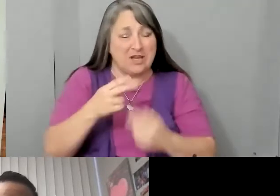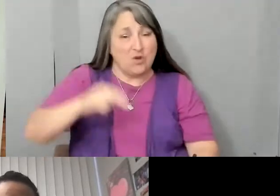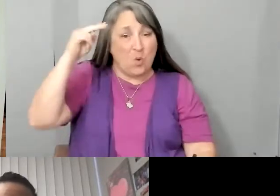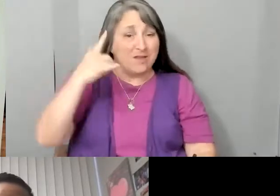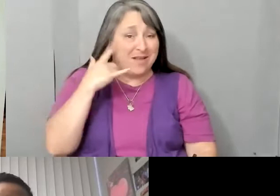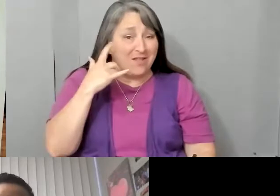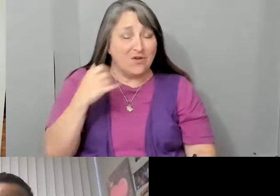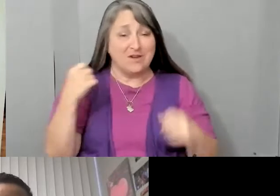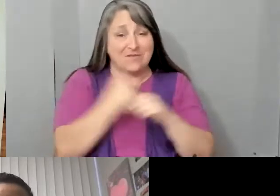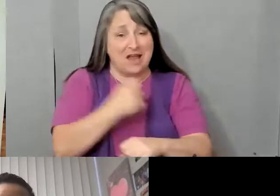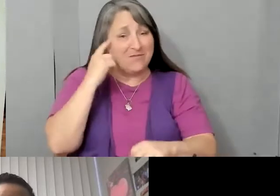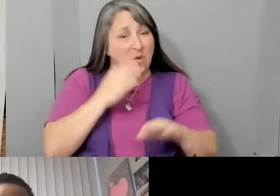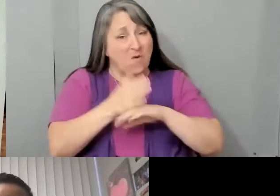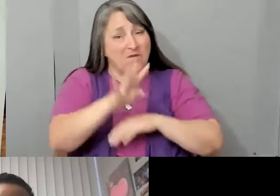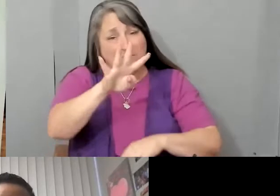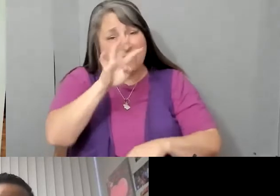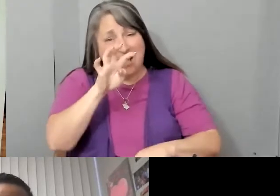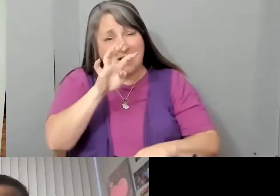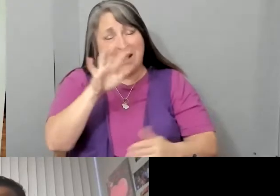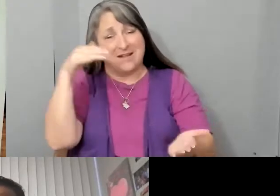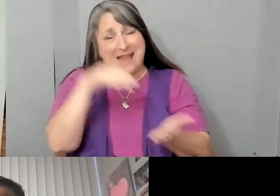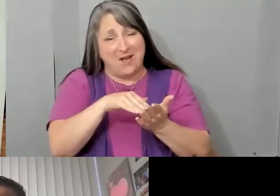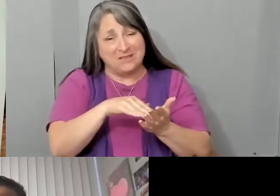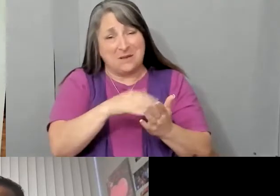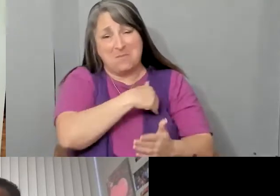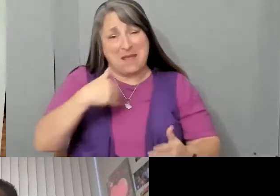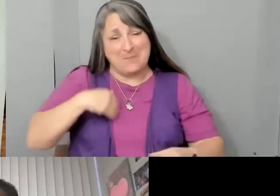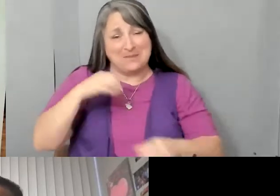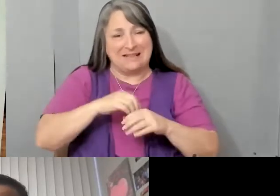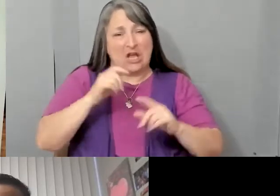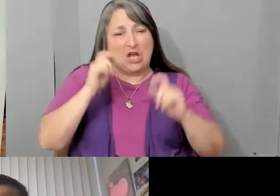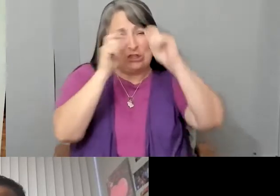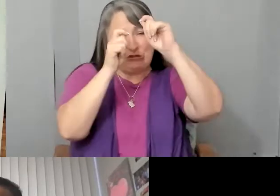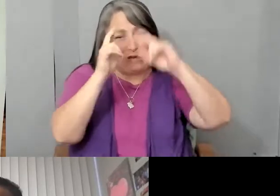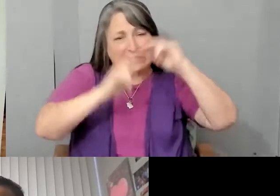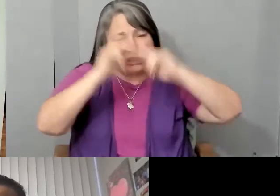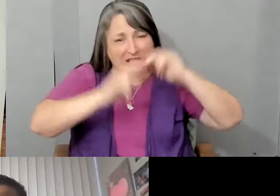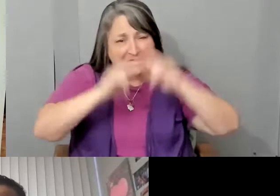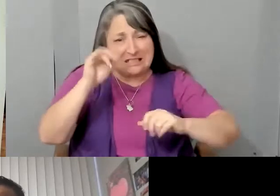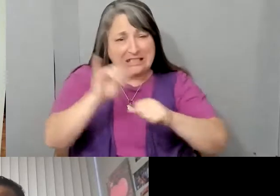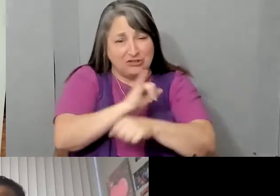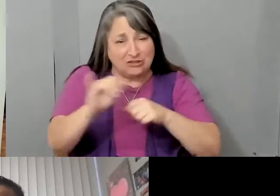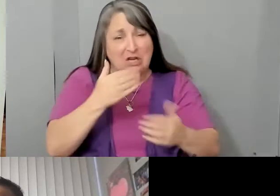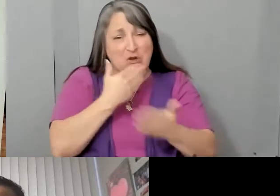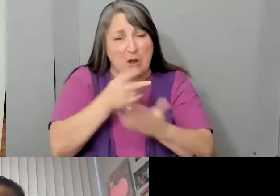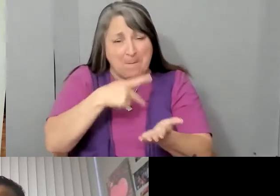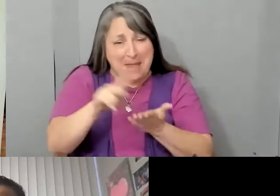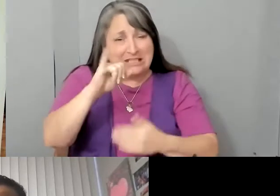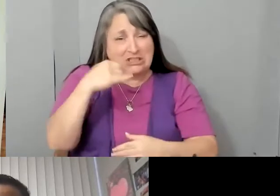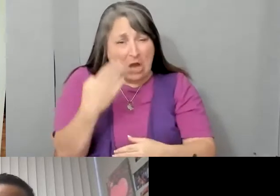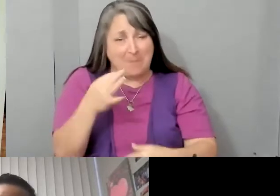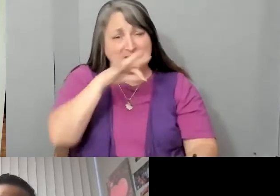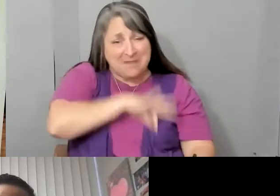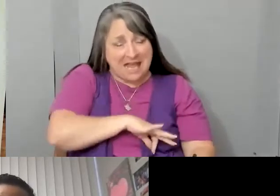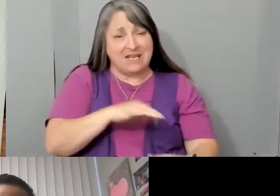500,000 members in the construction industry for good-paying jobs, benefits, and the opportunity for advancement.